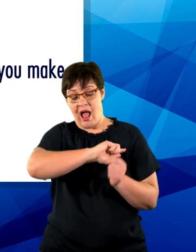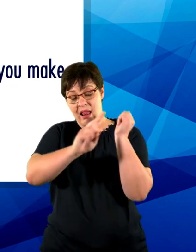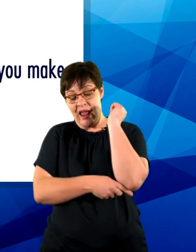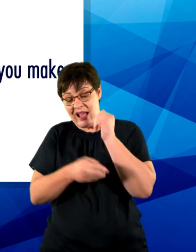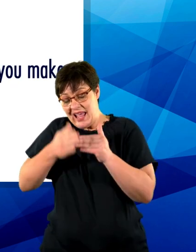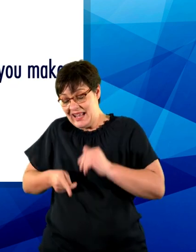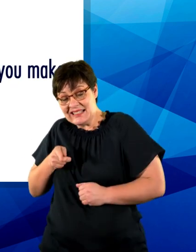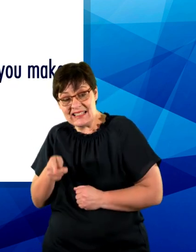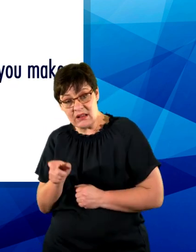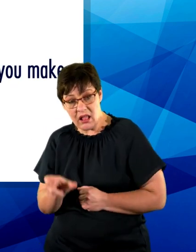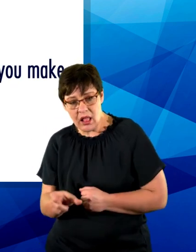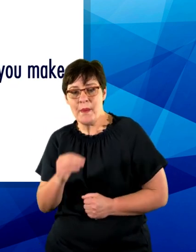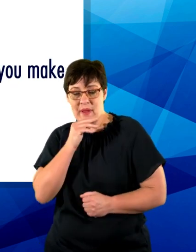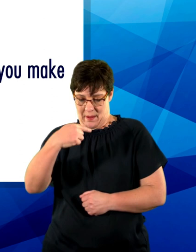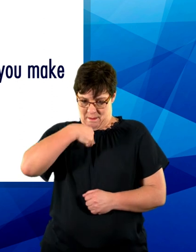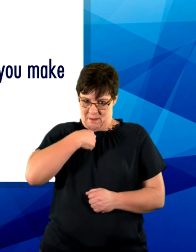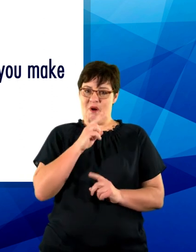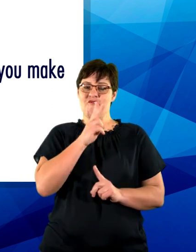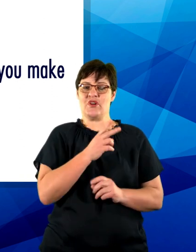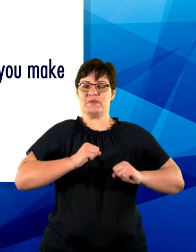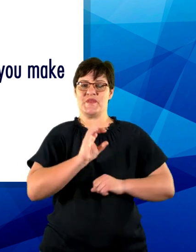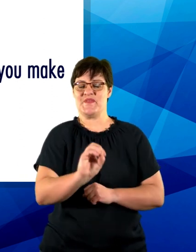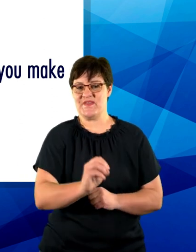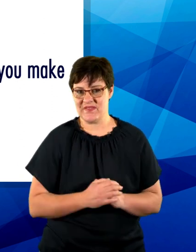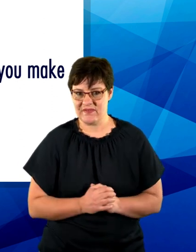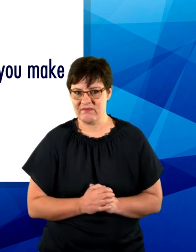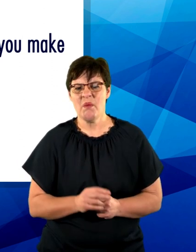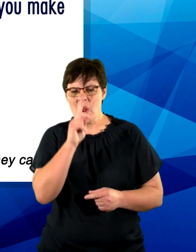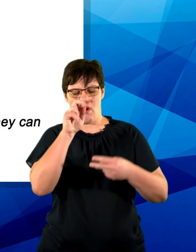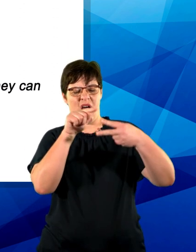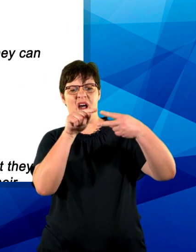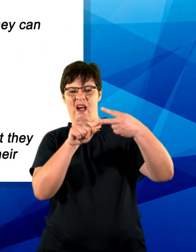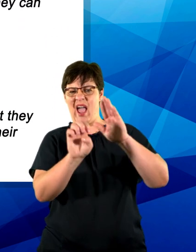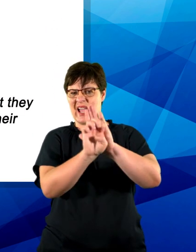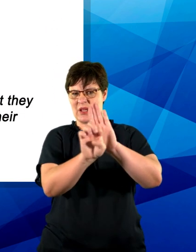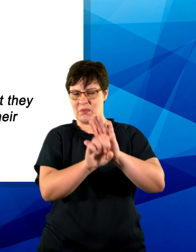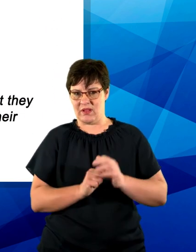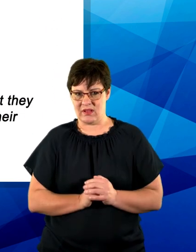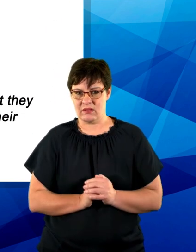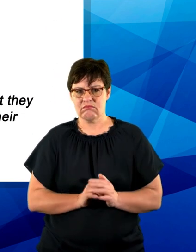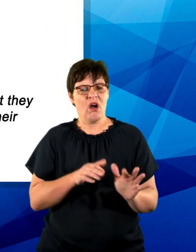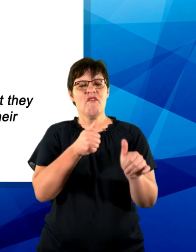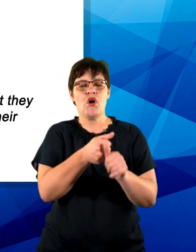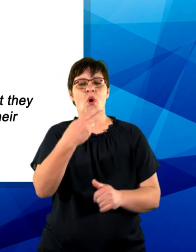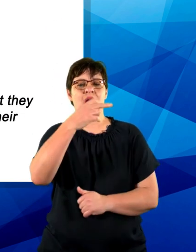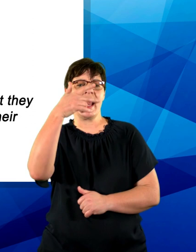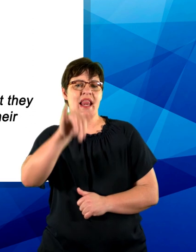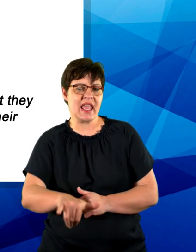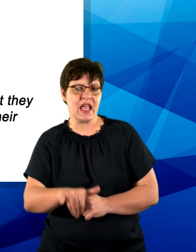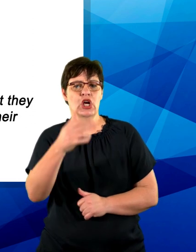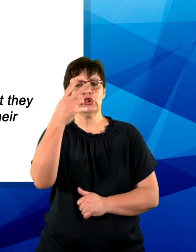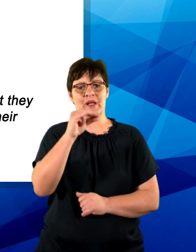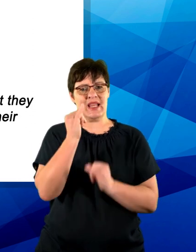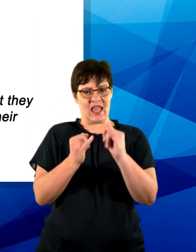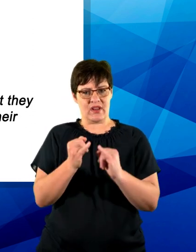at the end, you make space for your own voice. Look at these two examples. According to Healy, 2011,